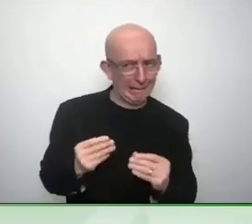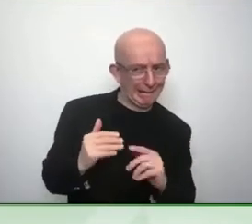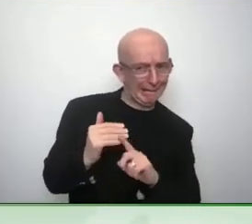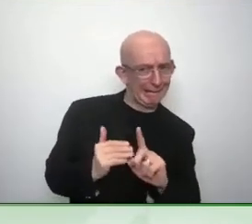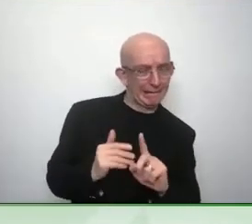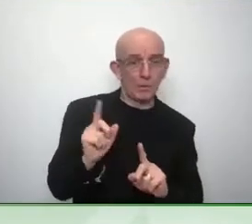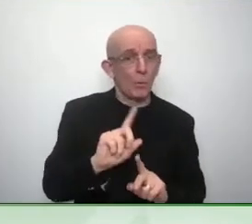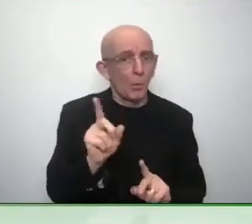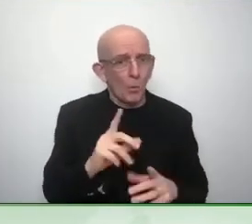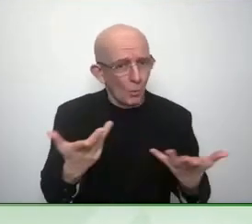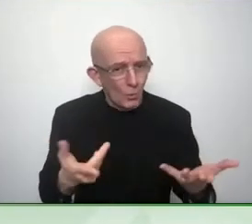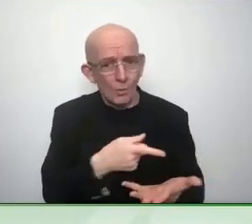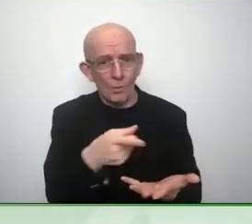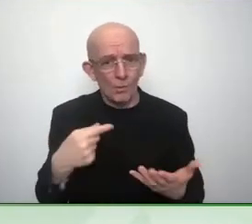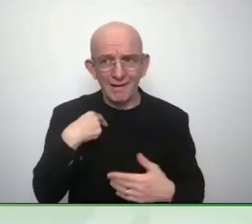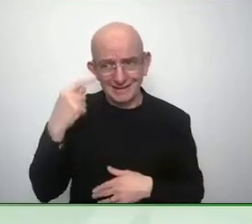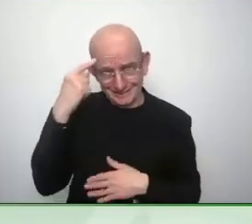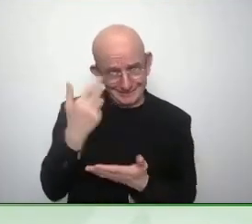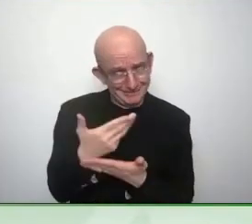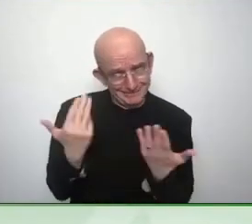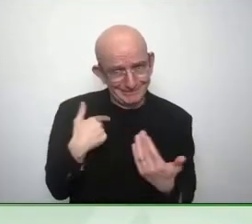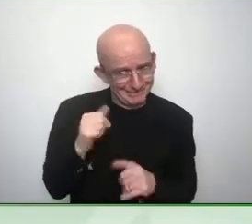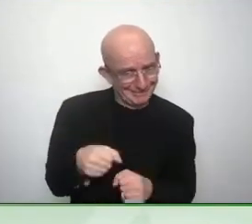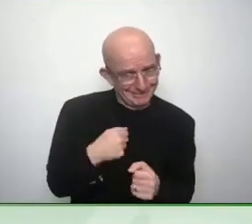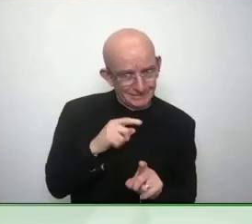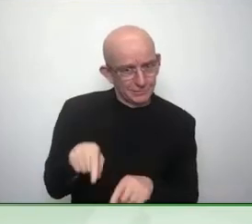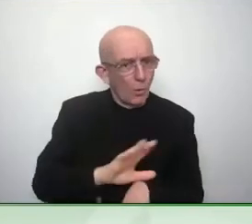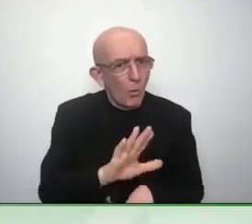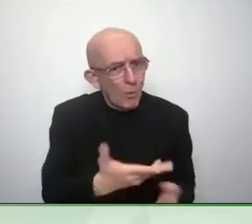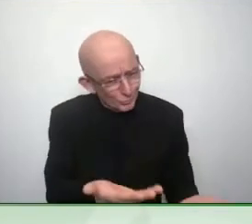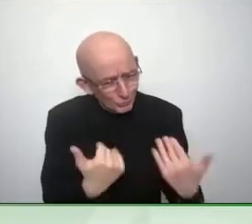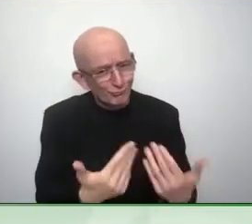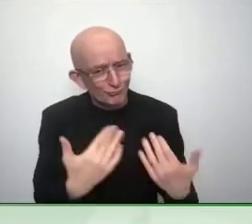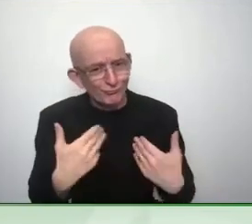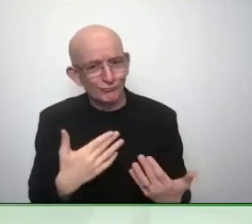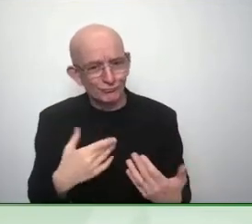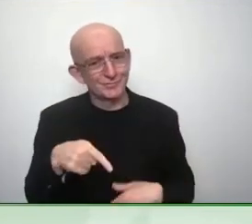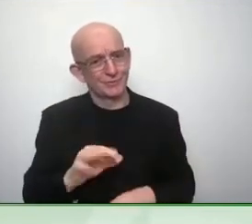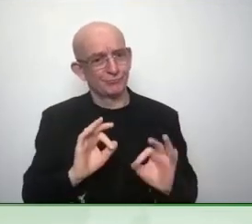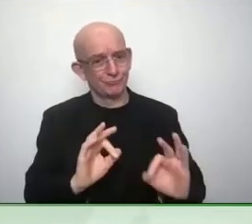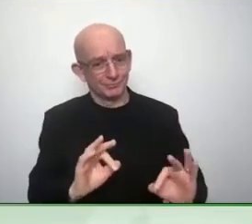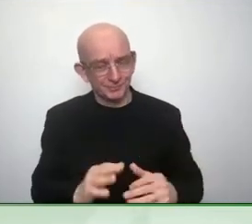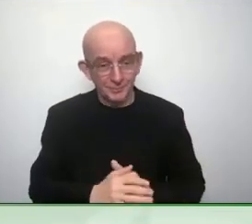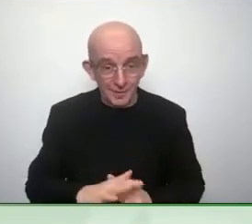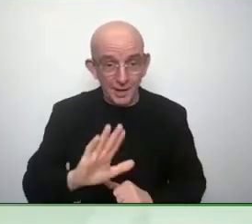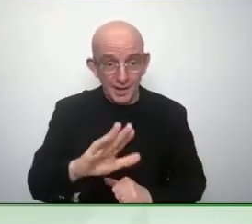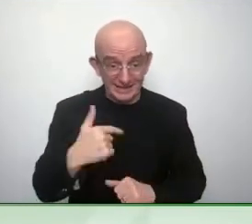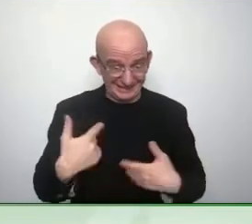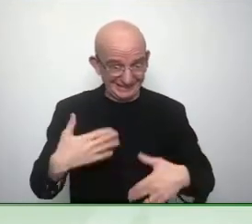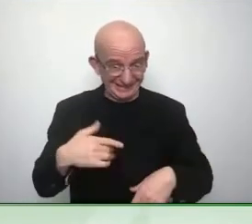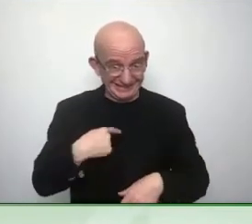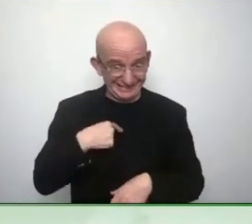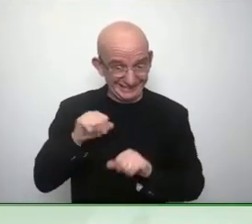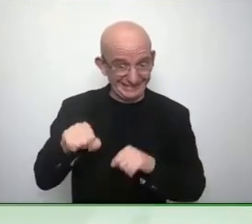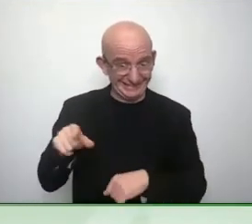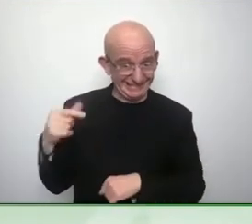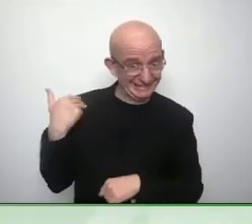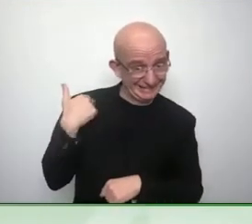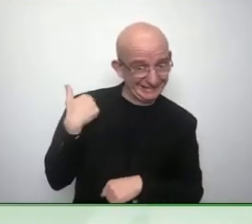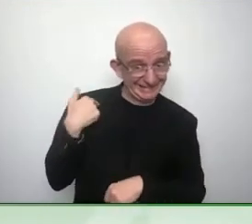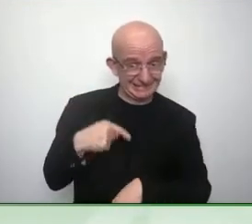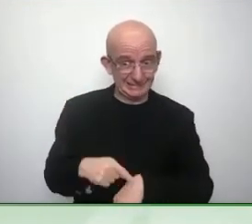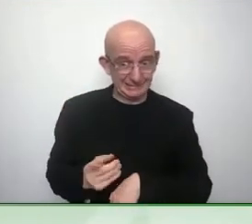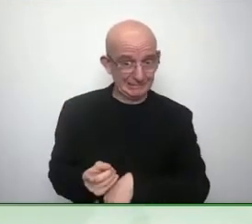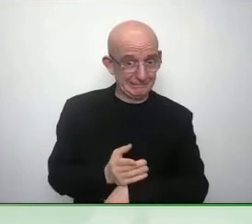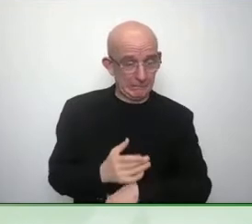completely summarize be authentic online make space for others create space for others be generous and tell your story